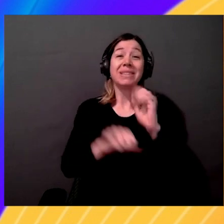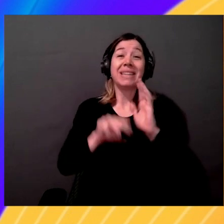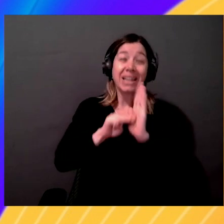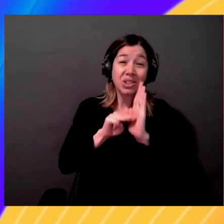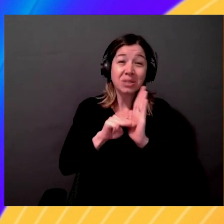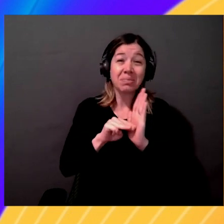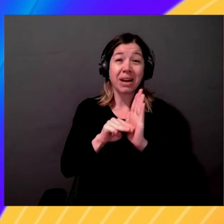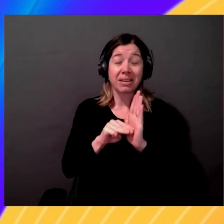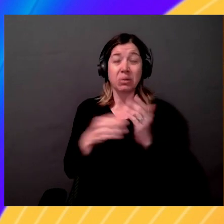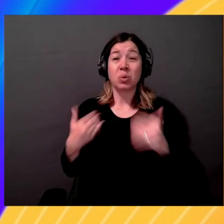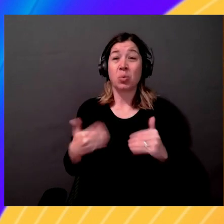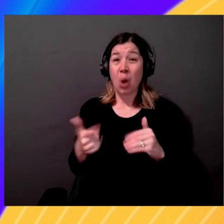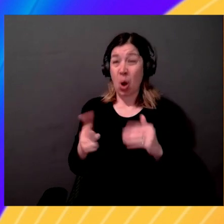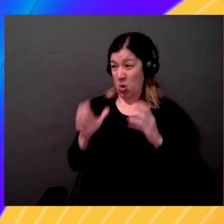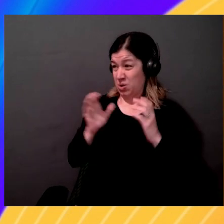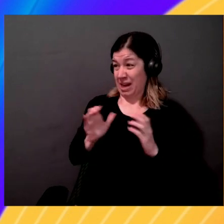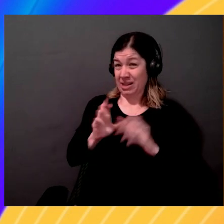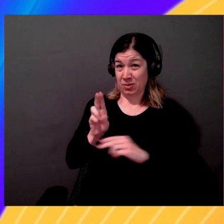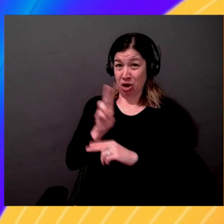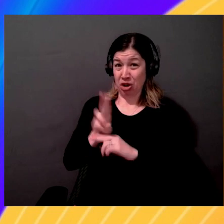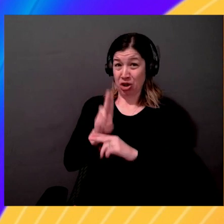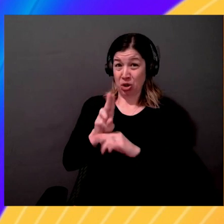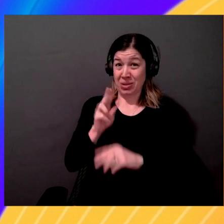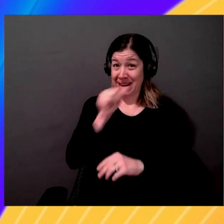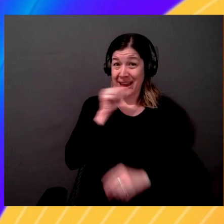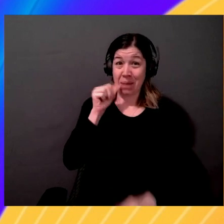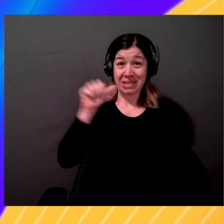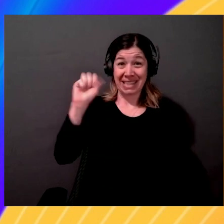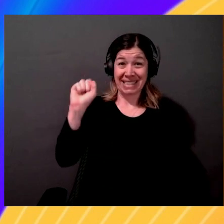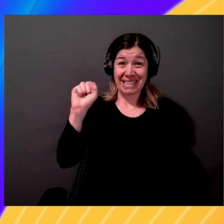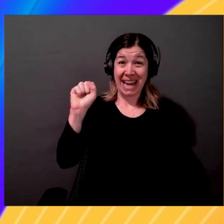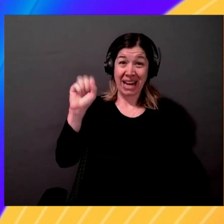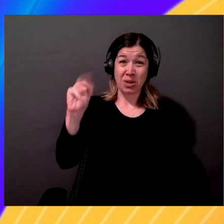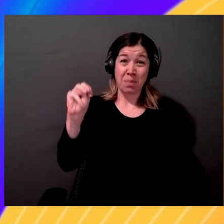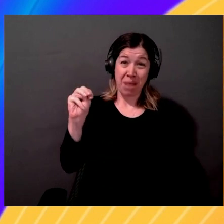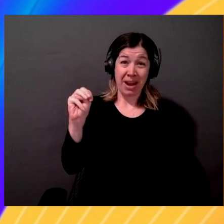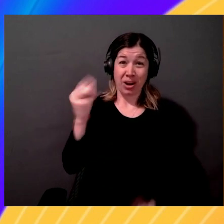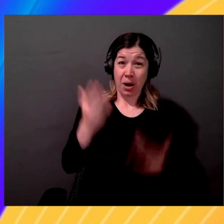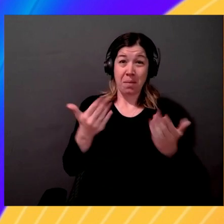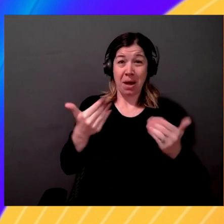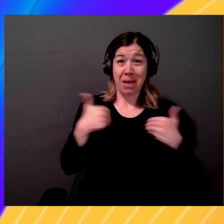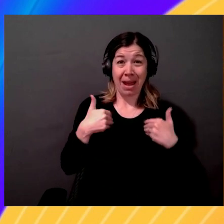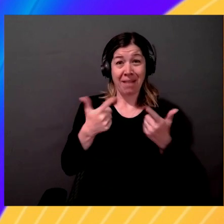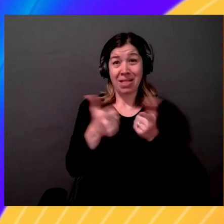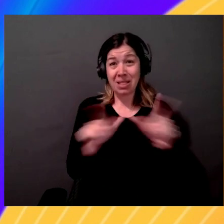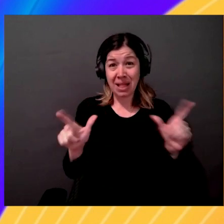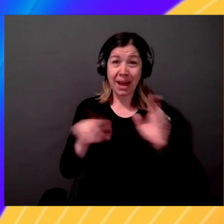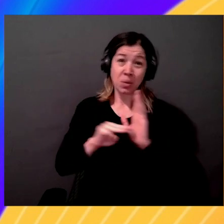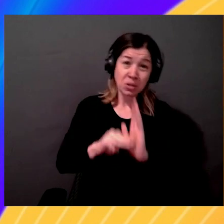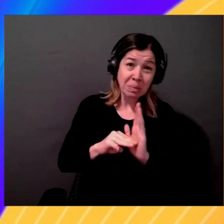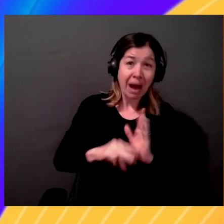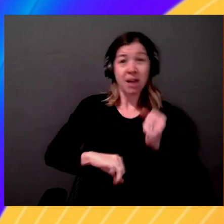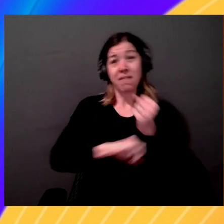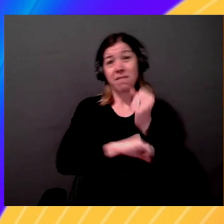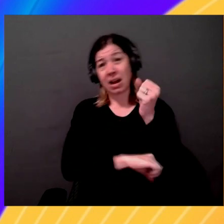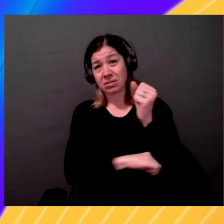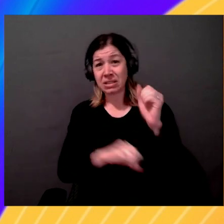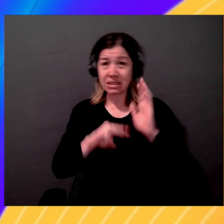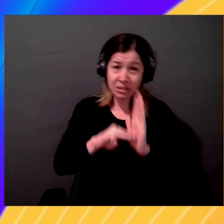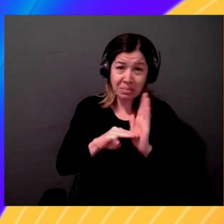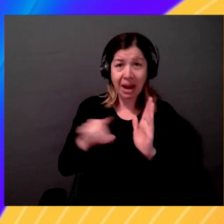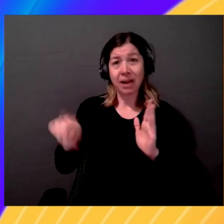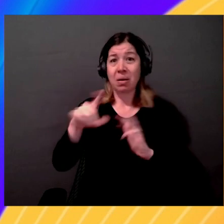currently using Amazon SageMaker, they probably have language models and foundation models that they've built out, and maybe trained, and they can